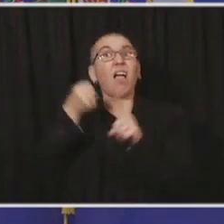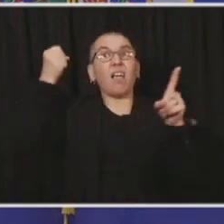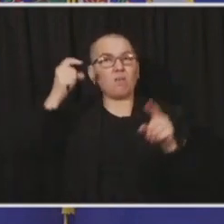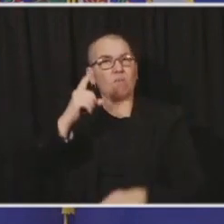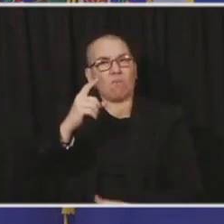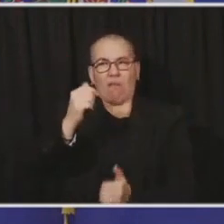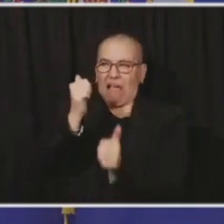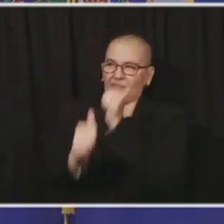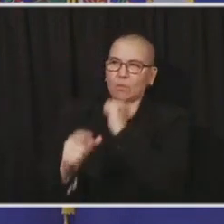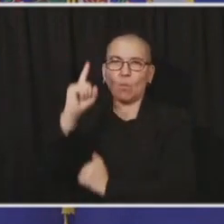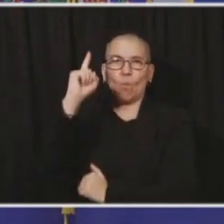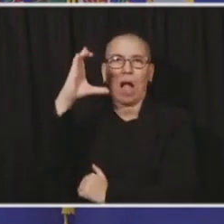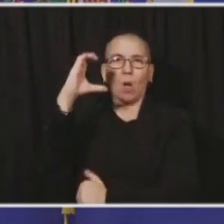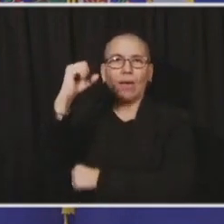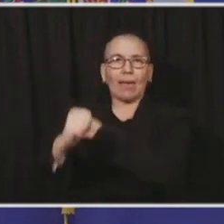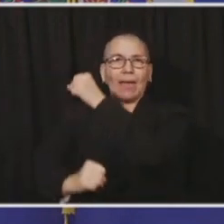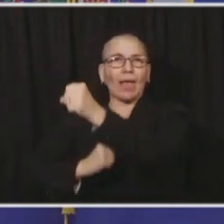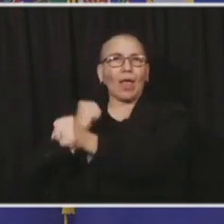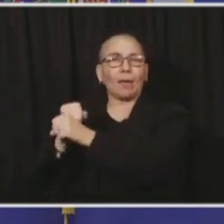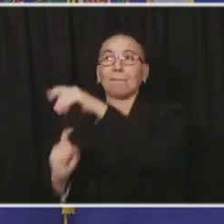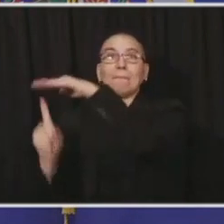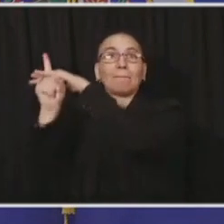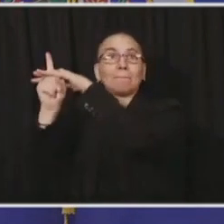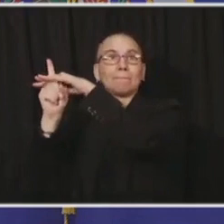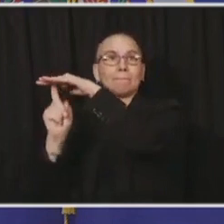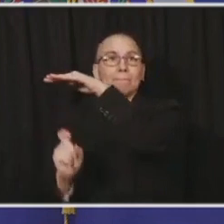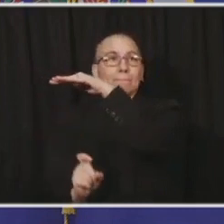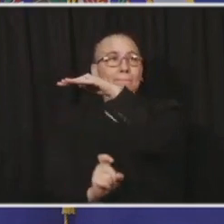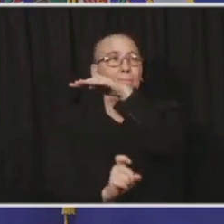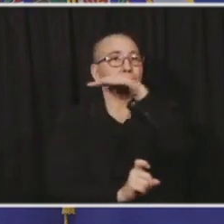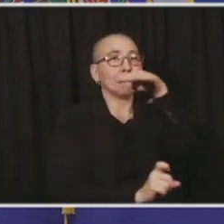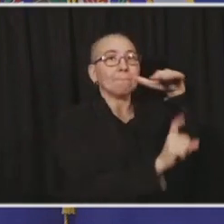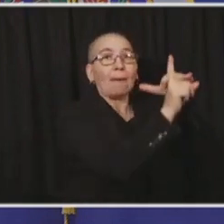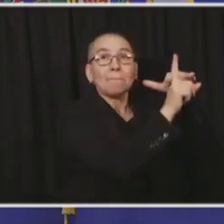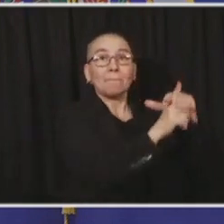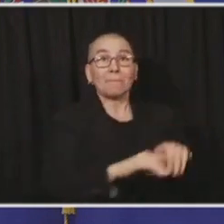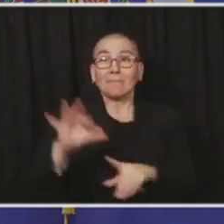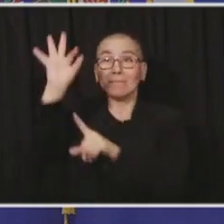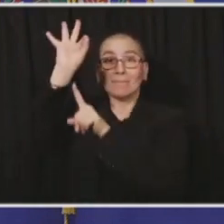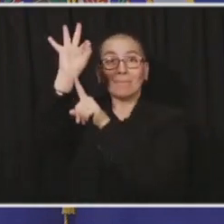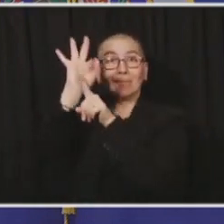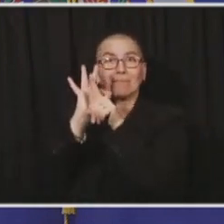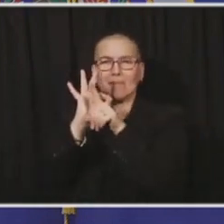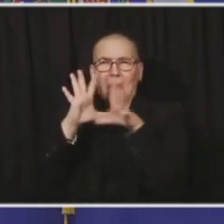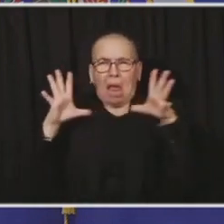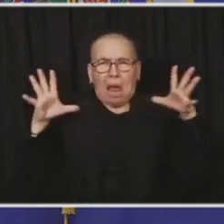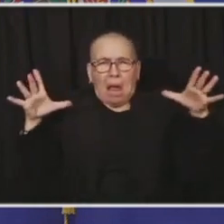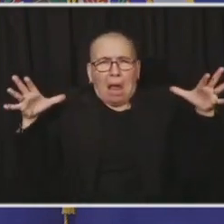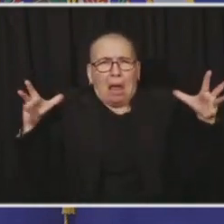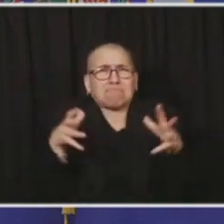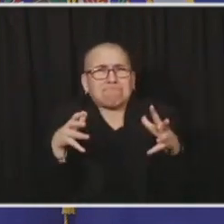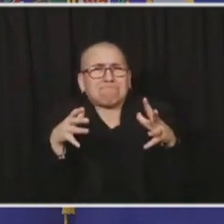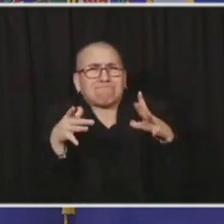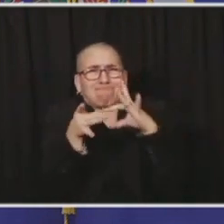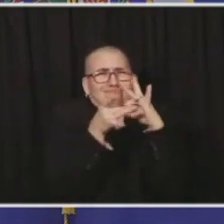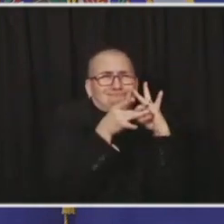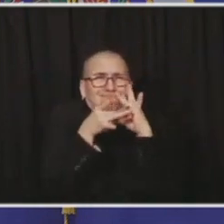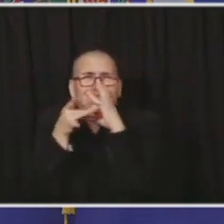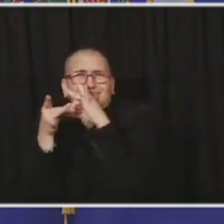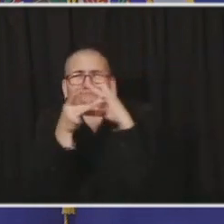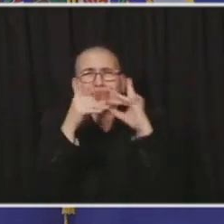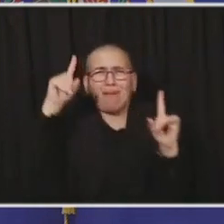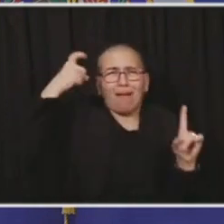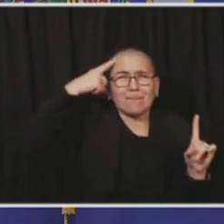for nine months, we have been collaborating with the governor, Commissioner Malcolm and their entire team. In remarkable ways,